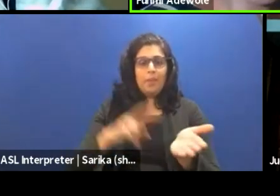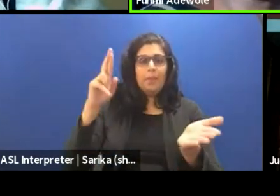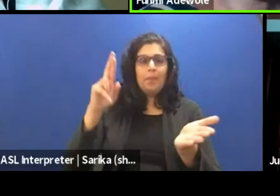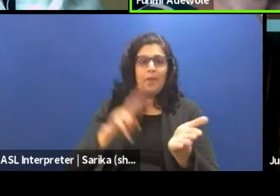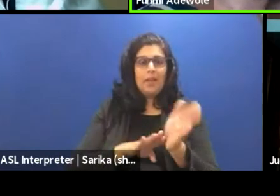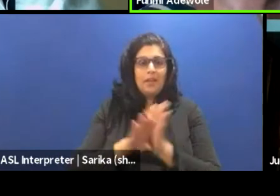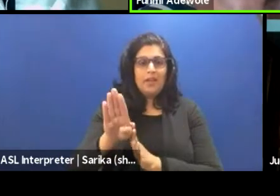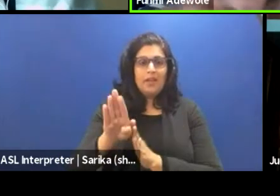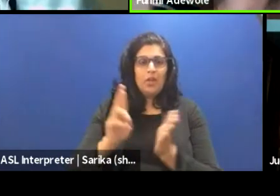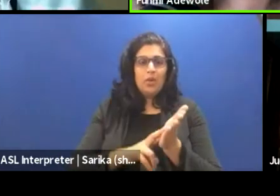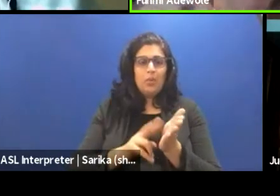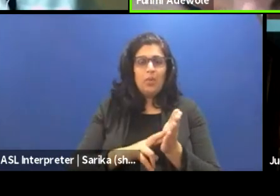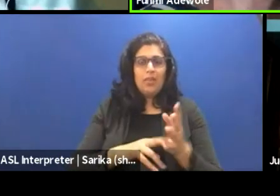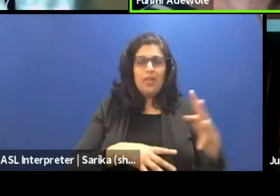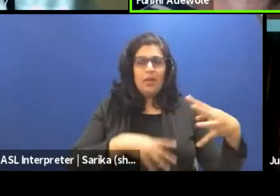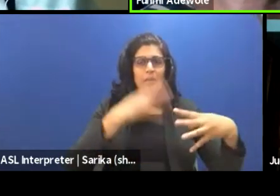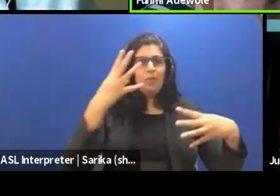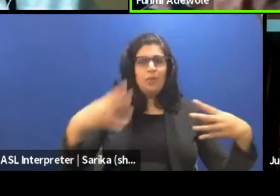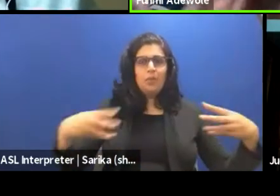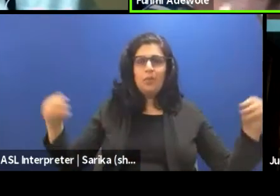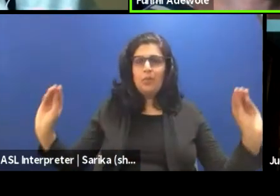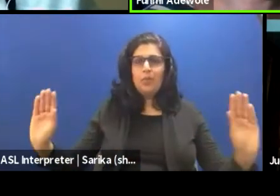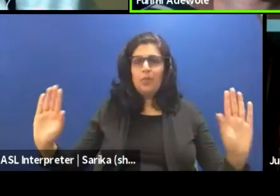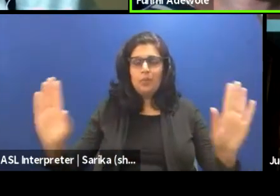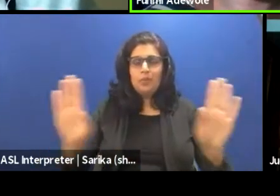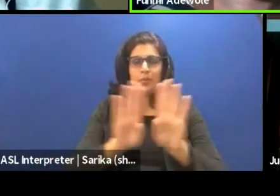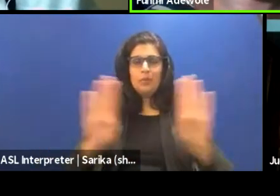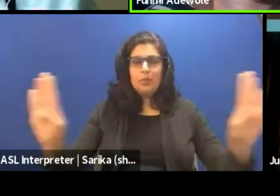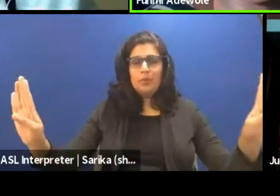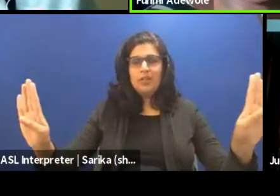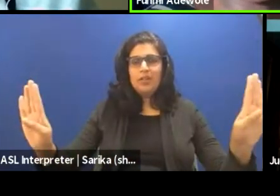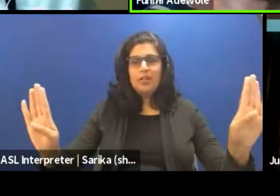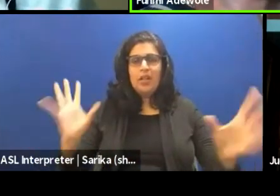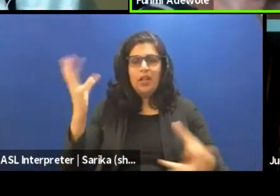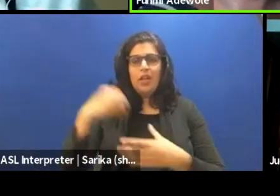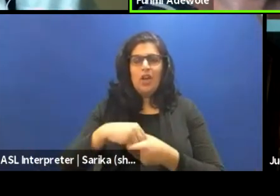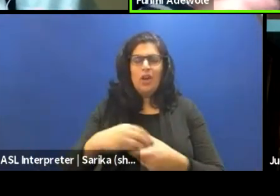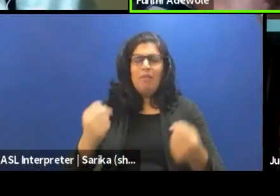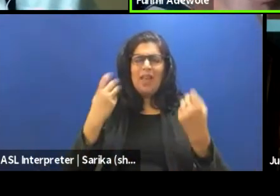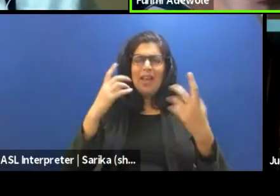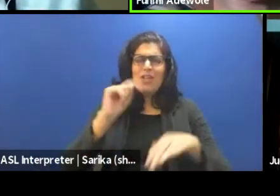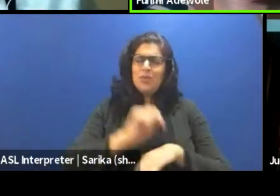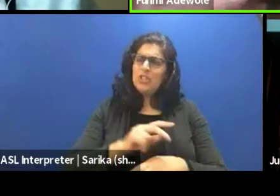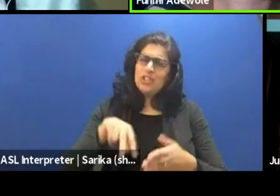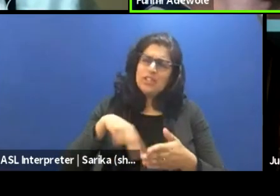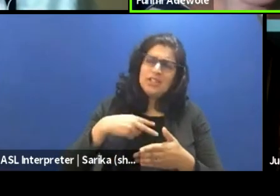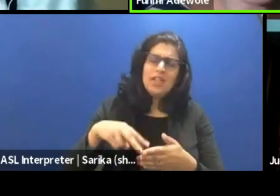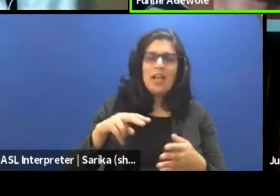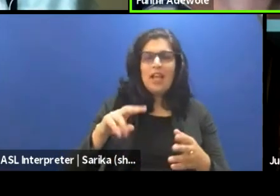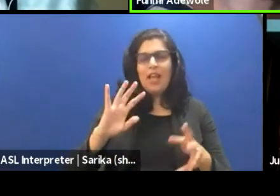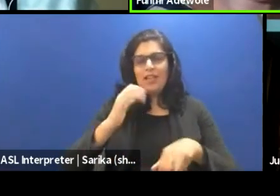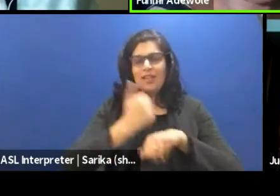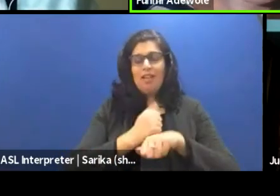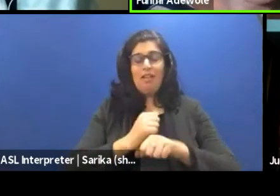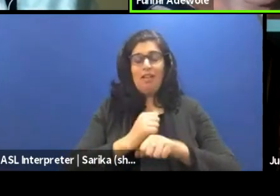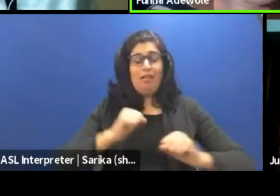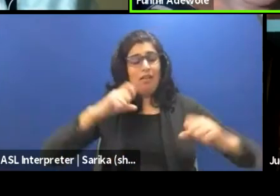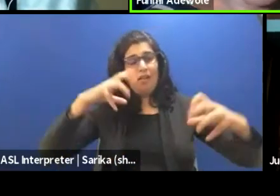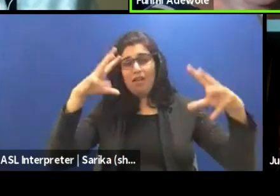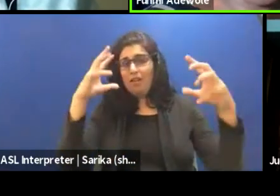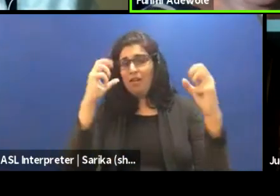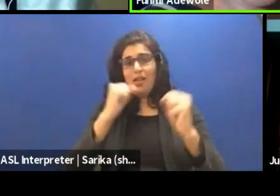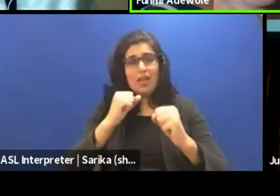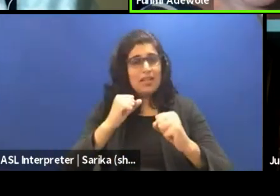rhythmscape into which she could incorporate several traditional dances and create, you know, a quite spectacular performance.